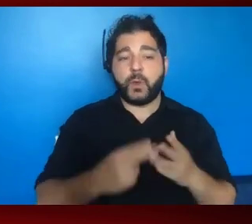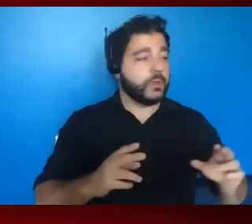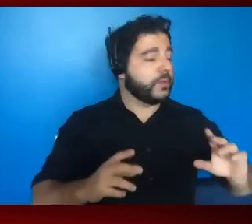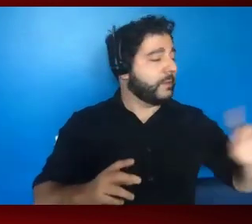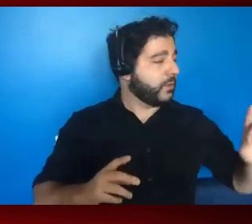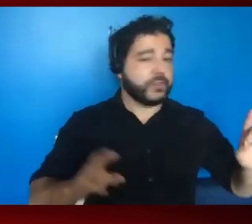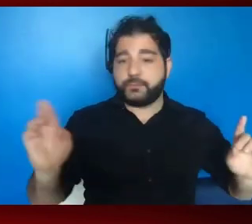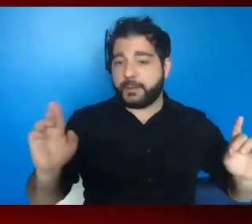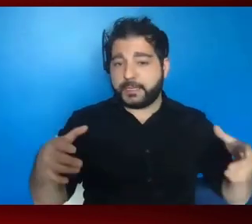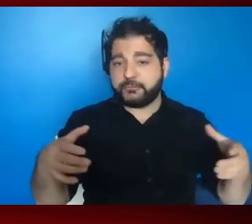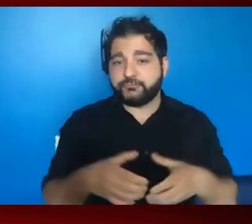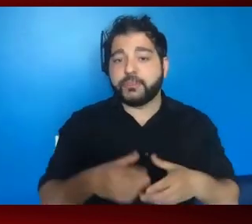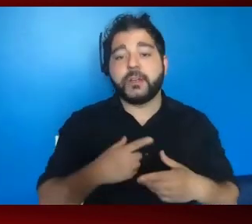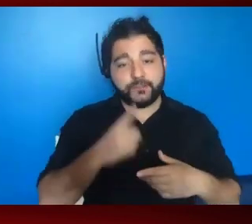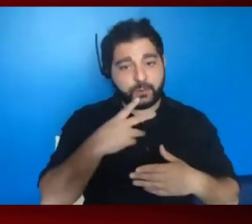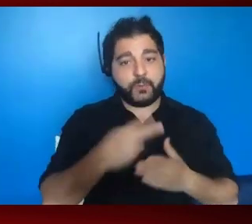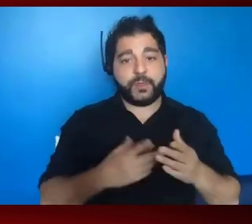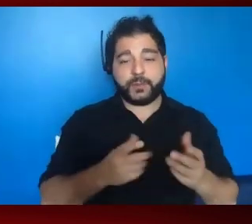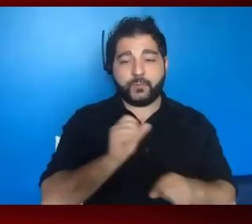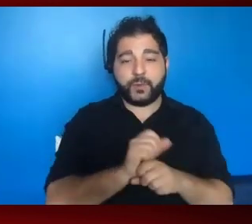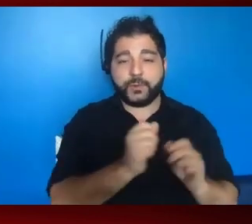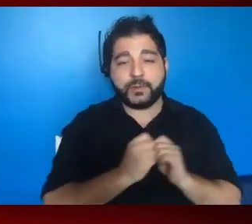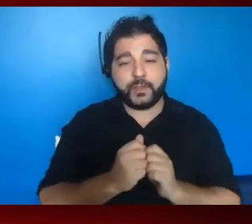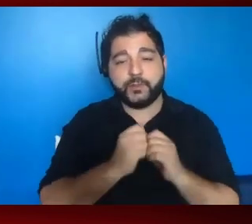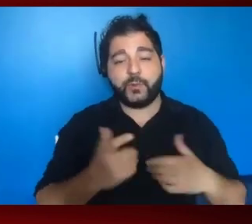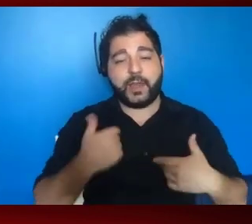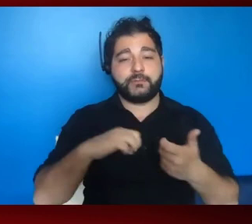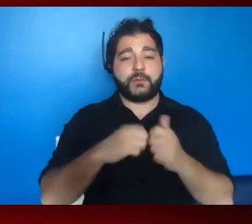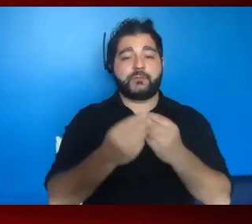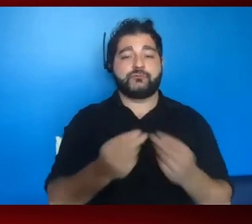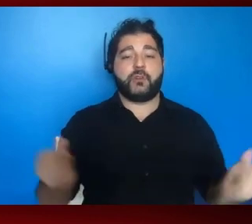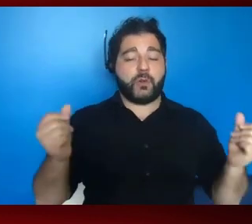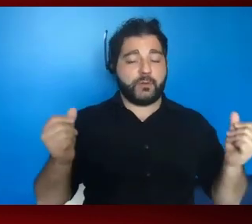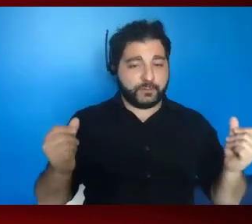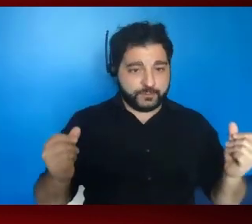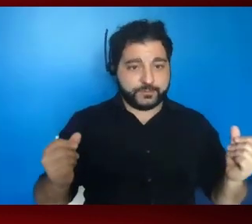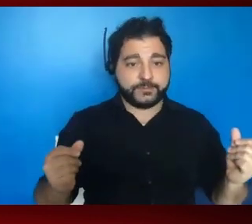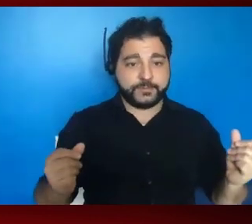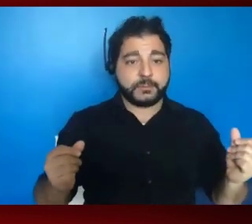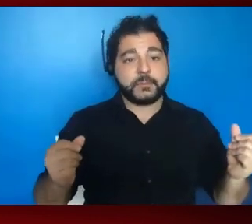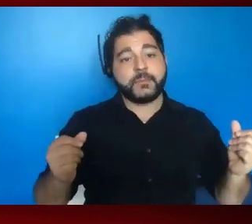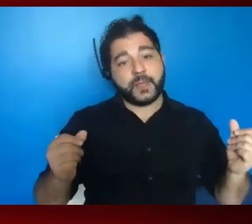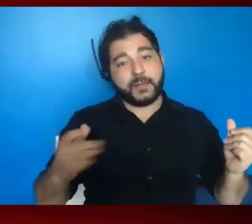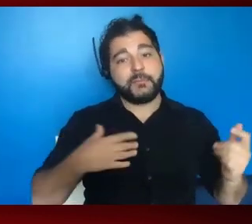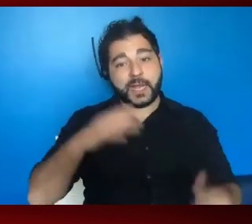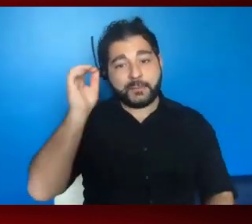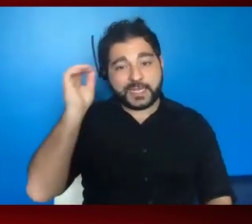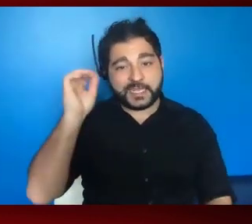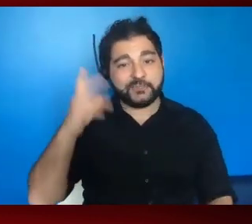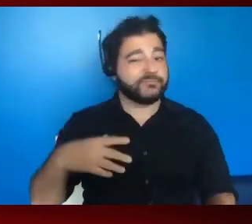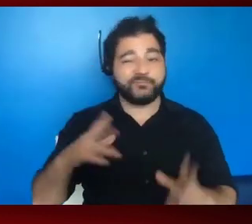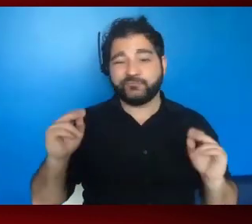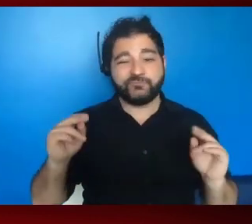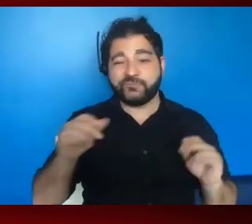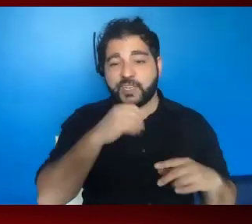finding a path where Democrats and Republicans could work together to solve some of our nation's most pressing problems. In my opinion, those days are over,